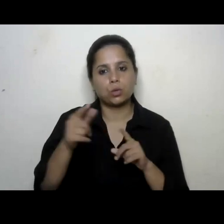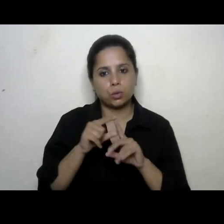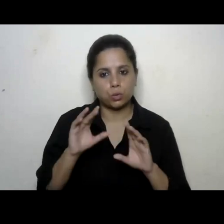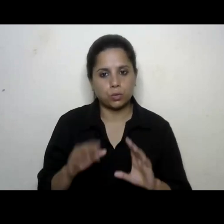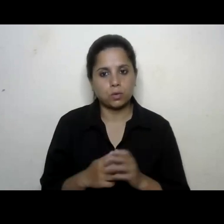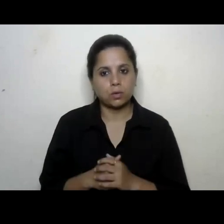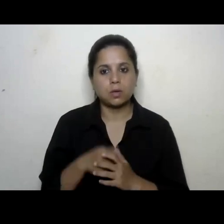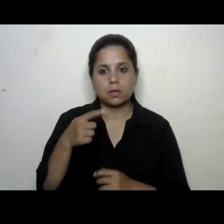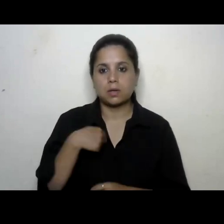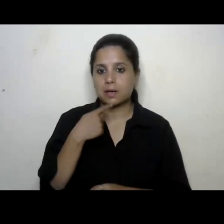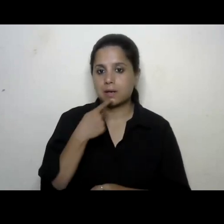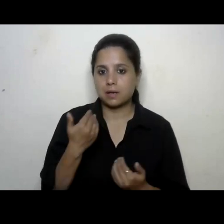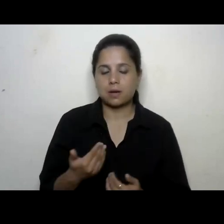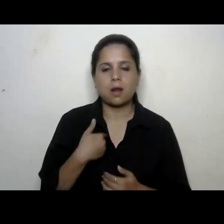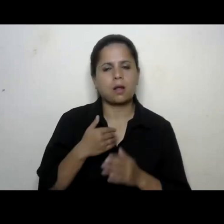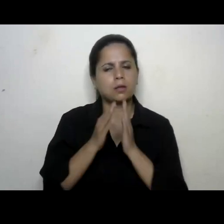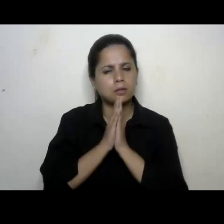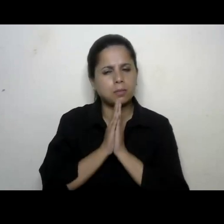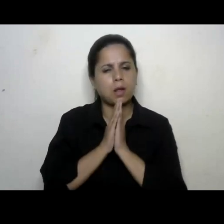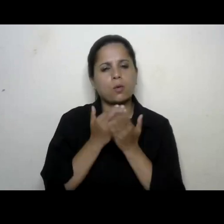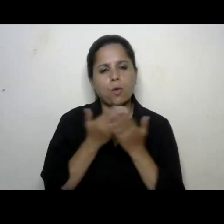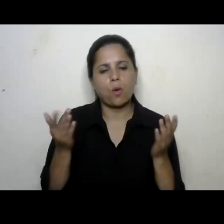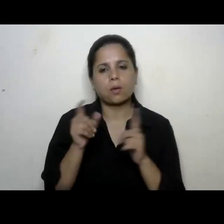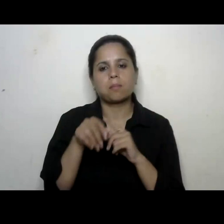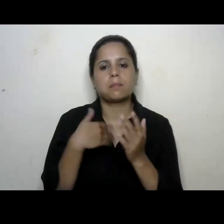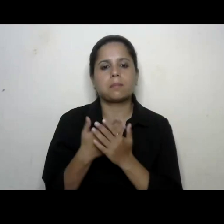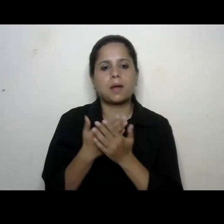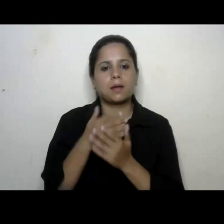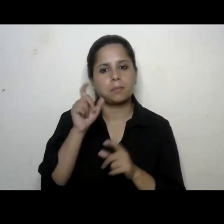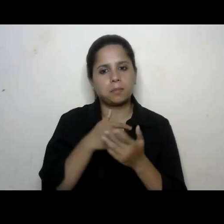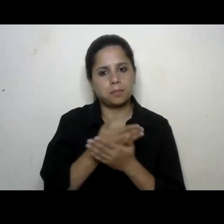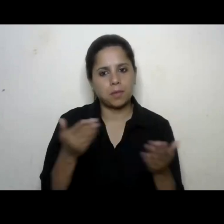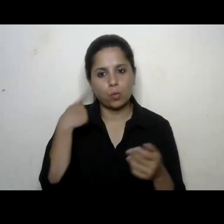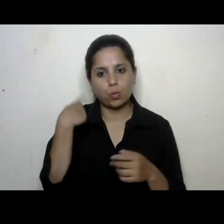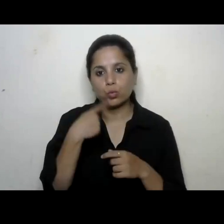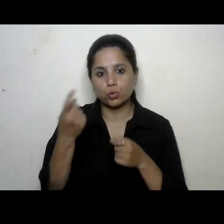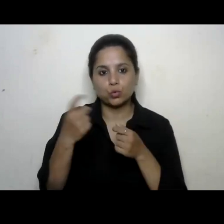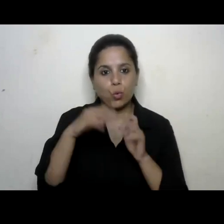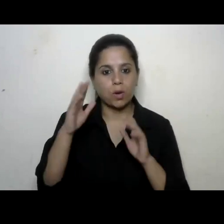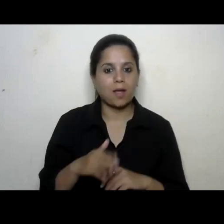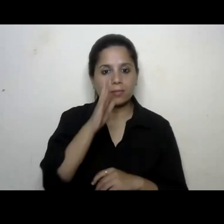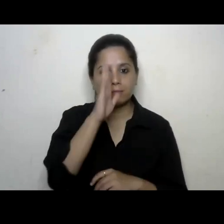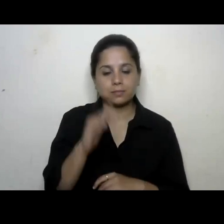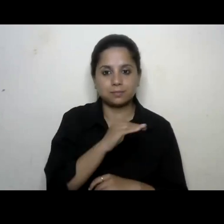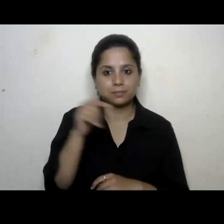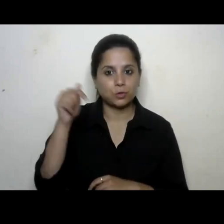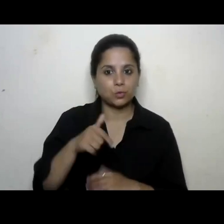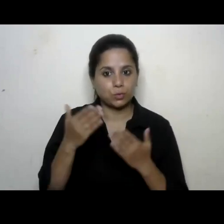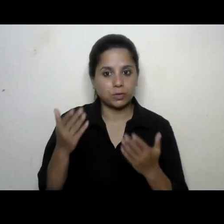this is my humble request to all the participants here who joined today's webinar to